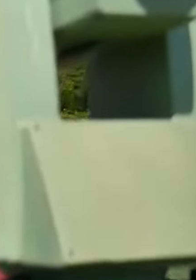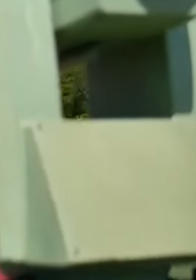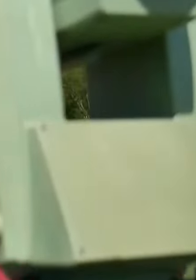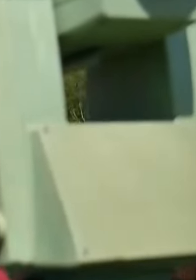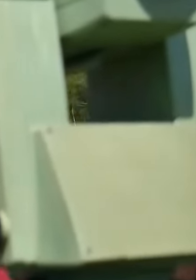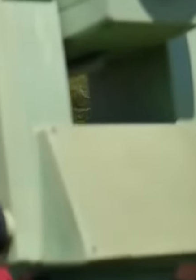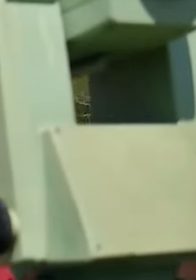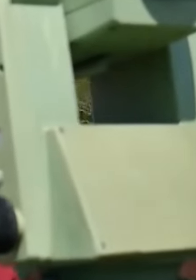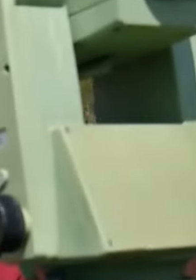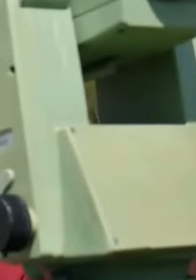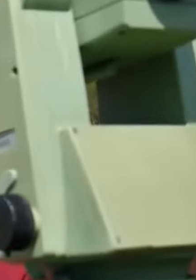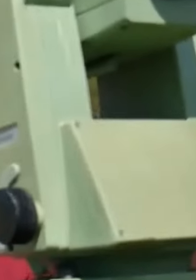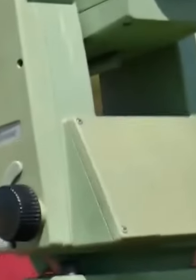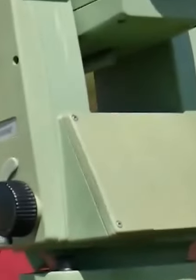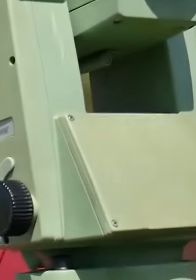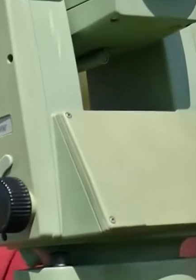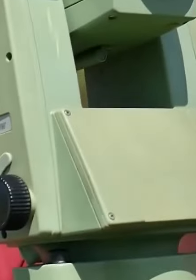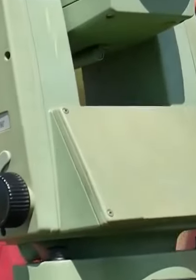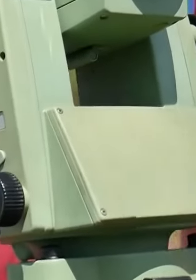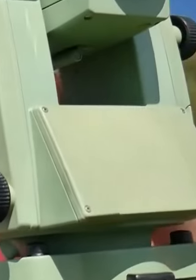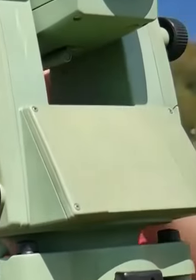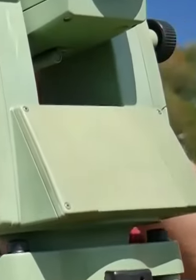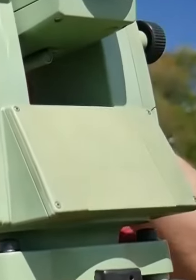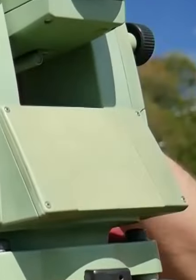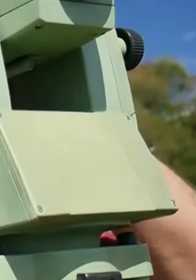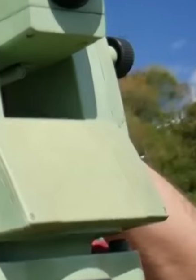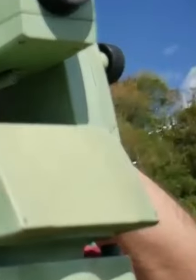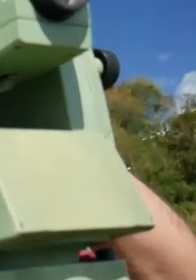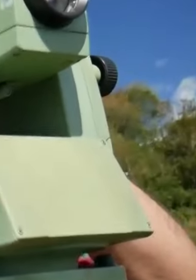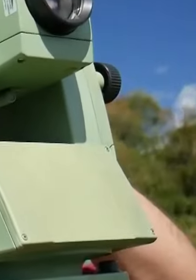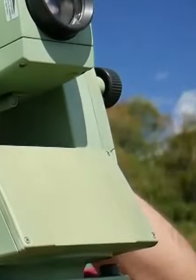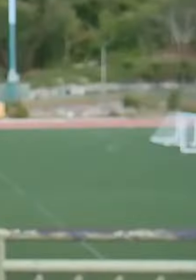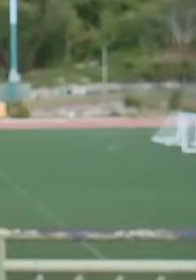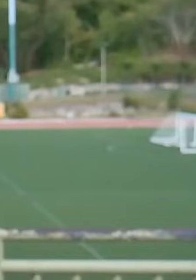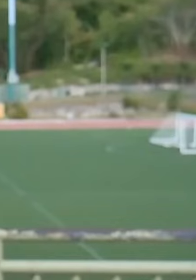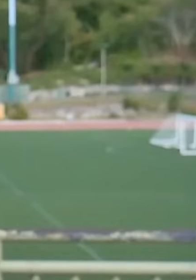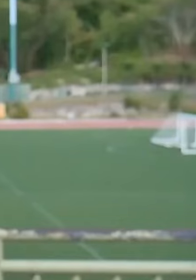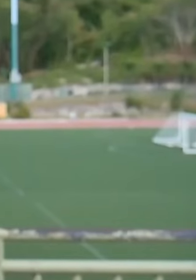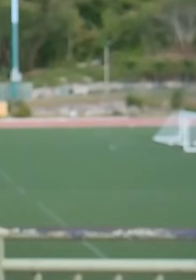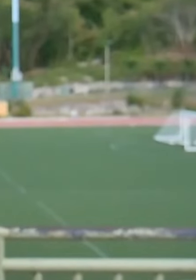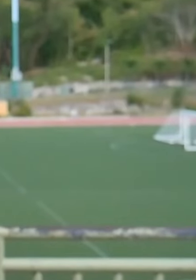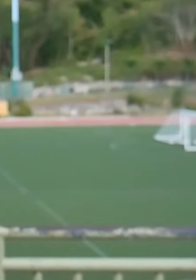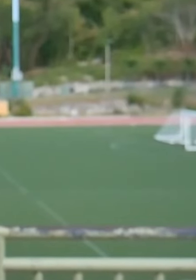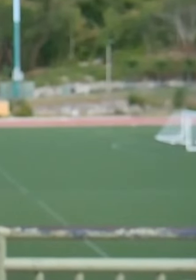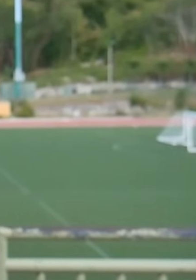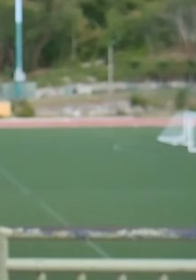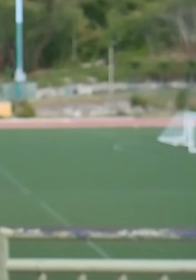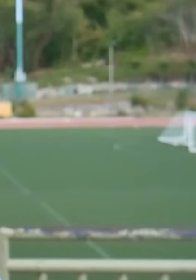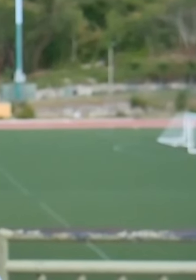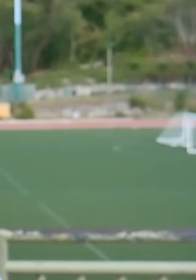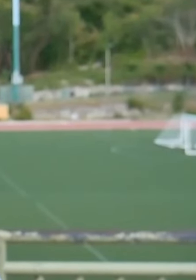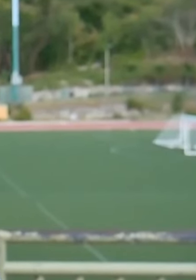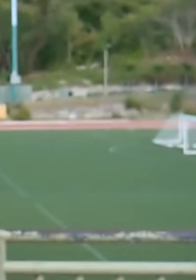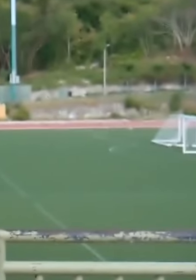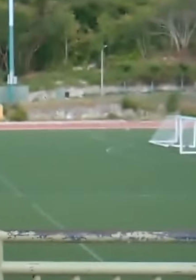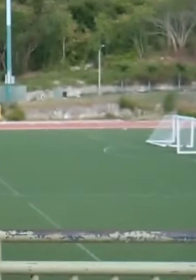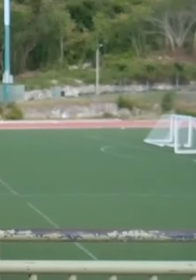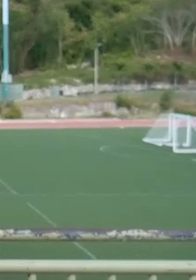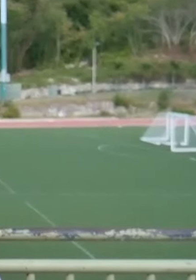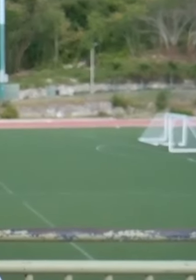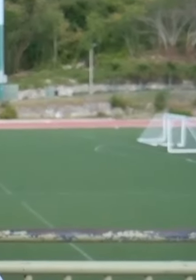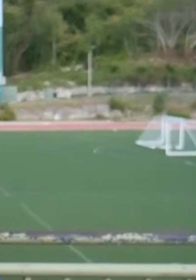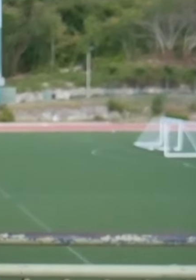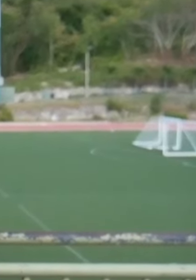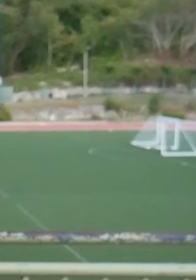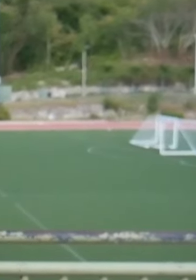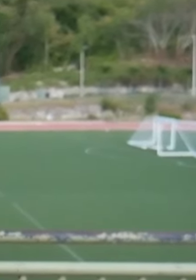of Sport, Dr. Rudolph Allin, explained just what that entailed. They're just looking to make sure that officially it's a 400-meter track and